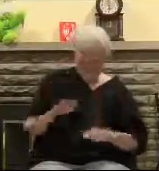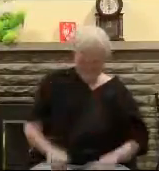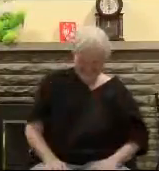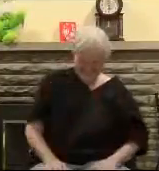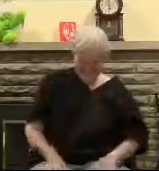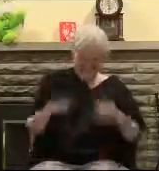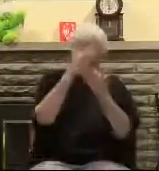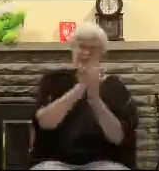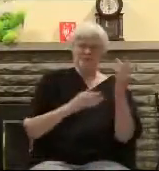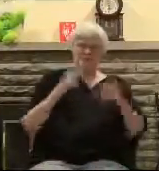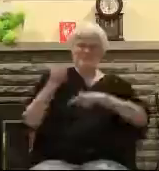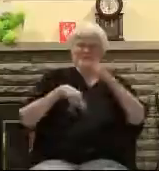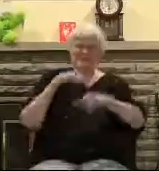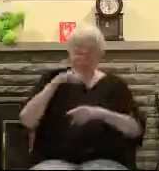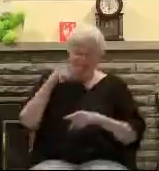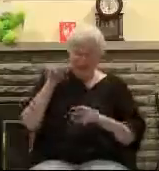How many of